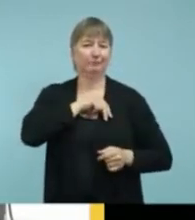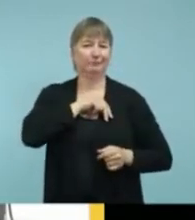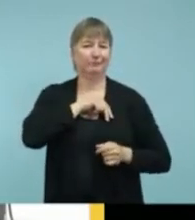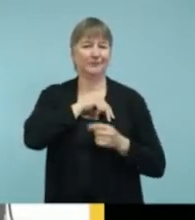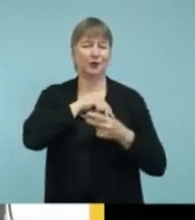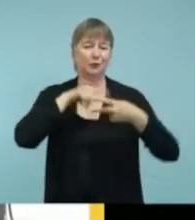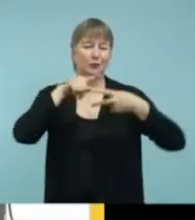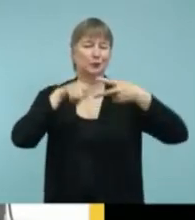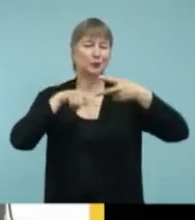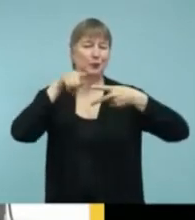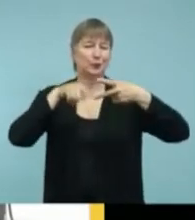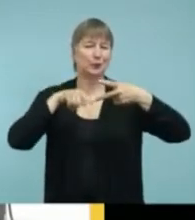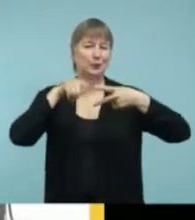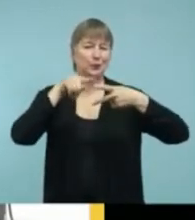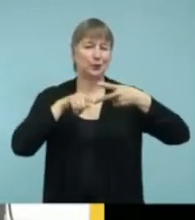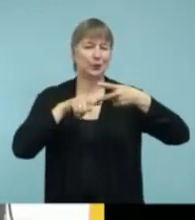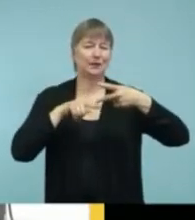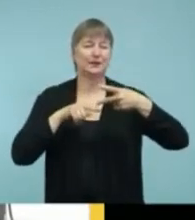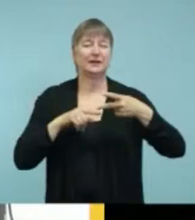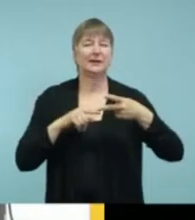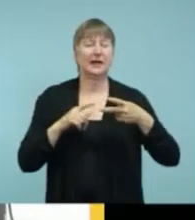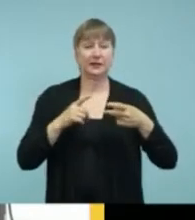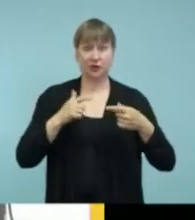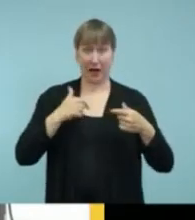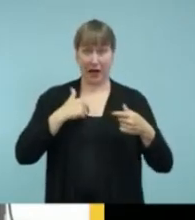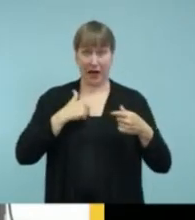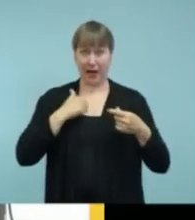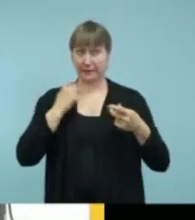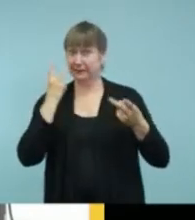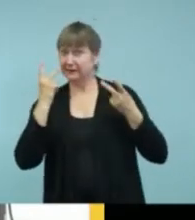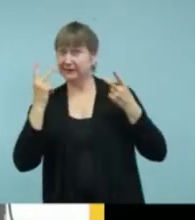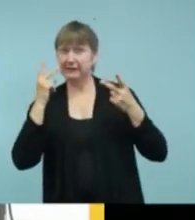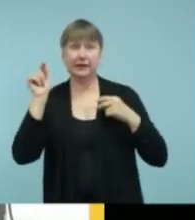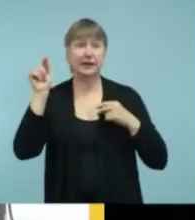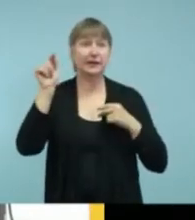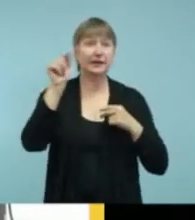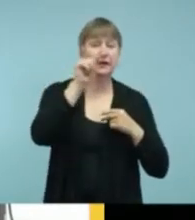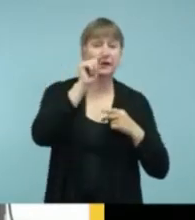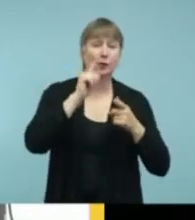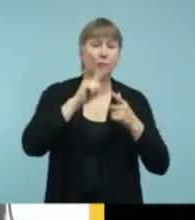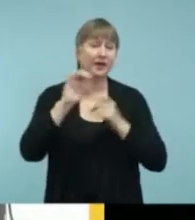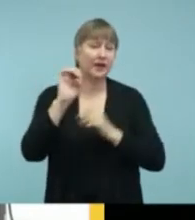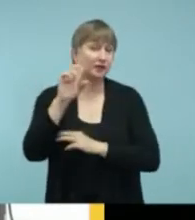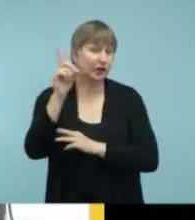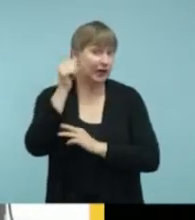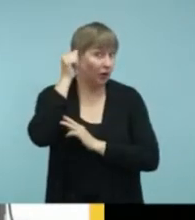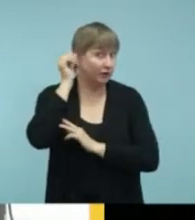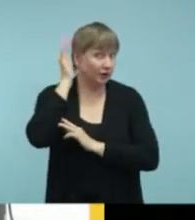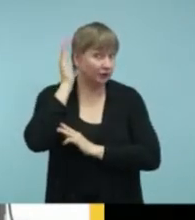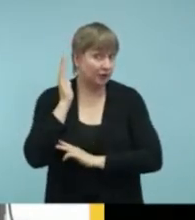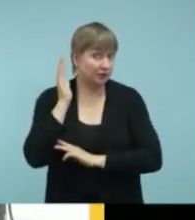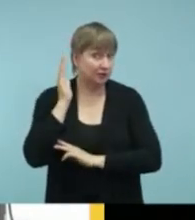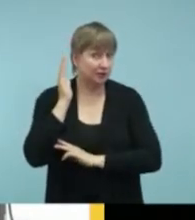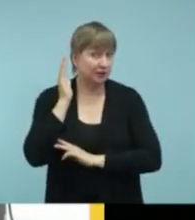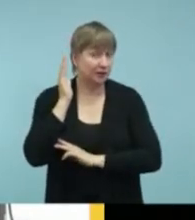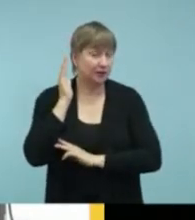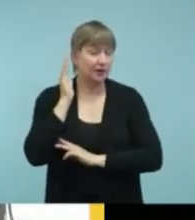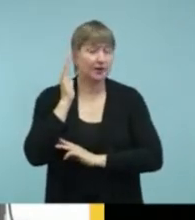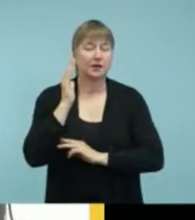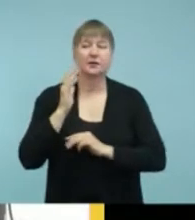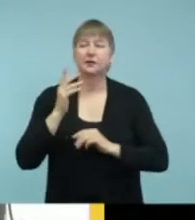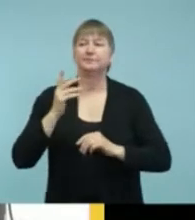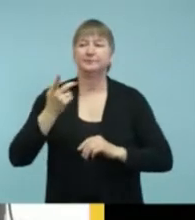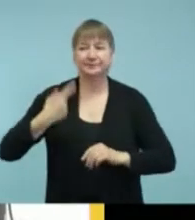So, what we're seeing, at least what I'm seeing amongst educational audiologists, is that we're having lots of discussions